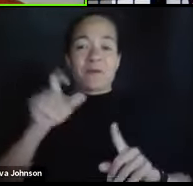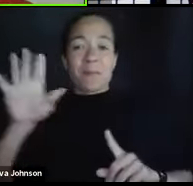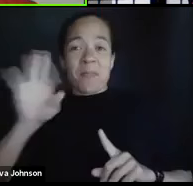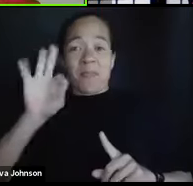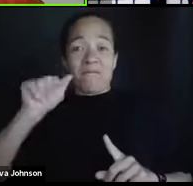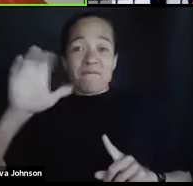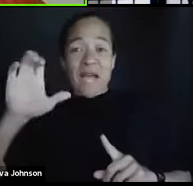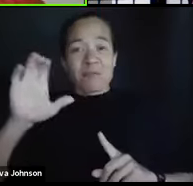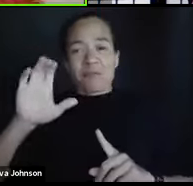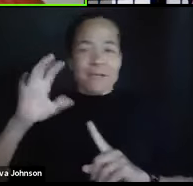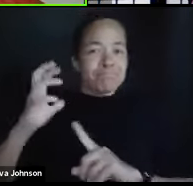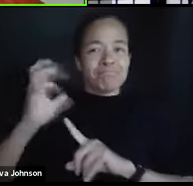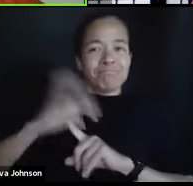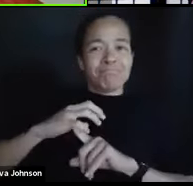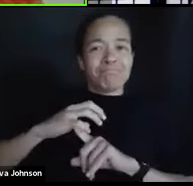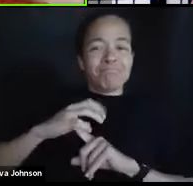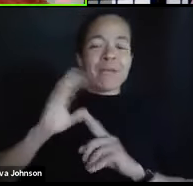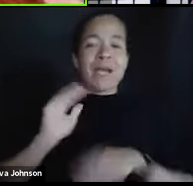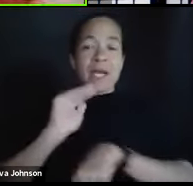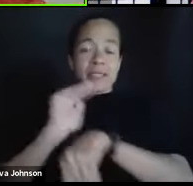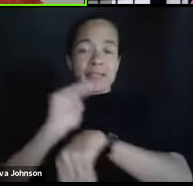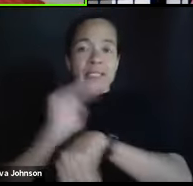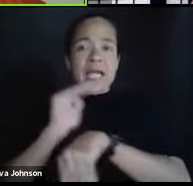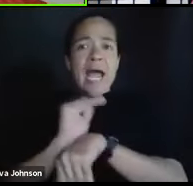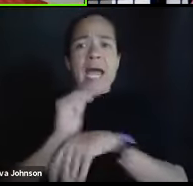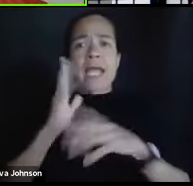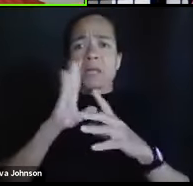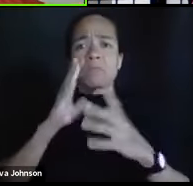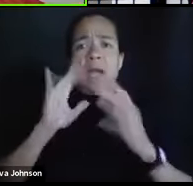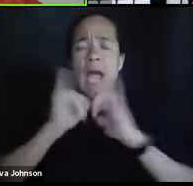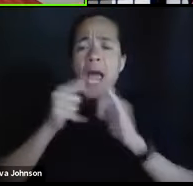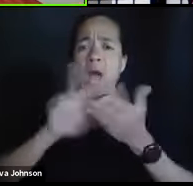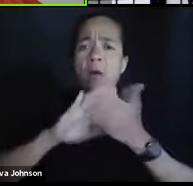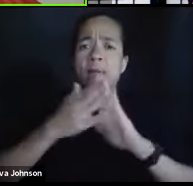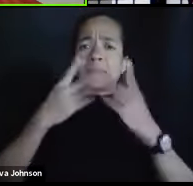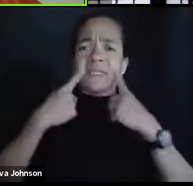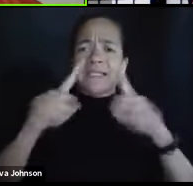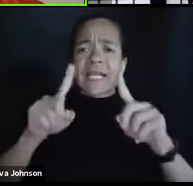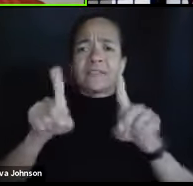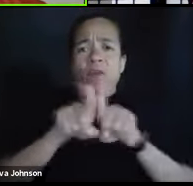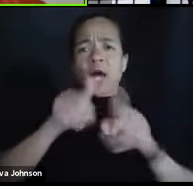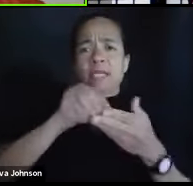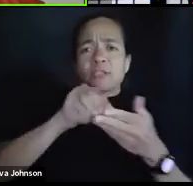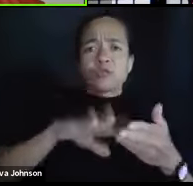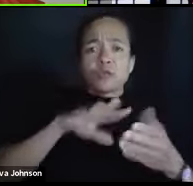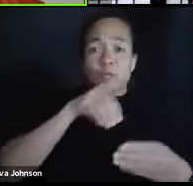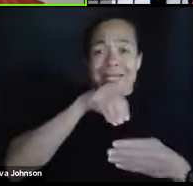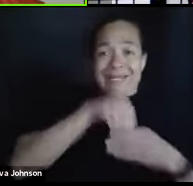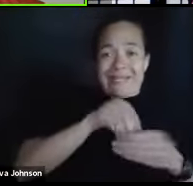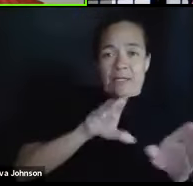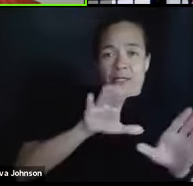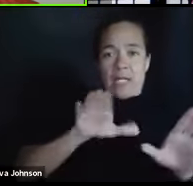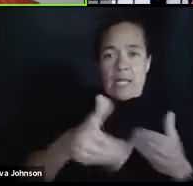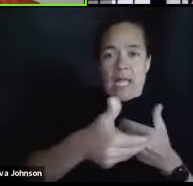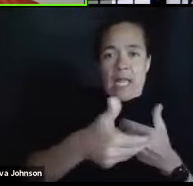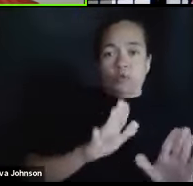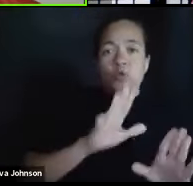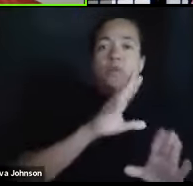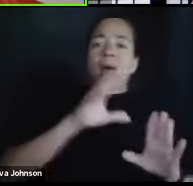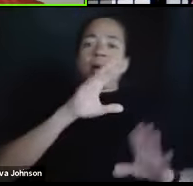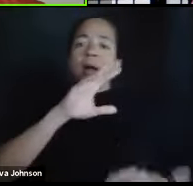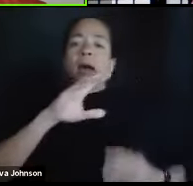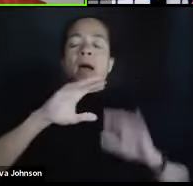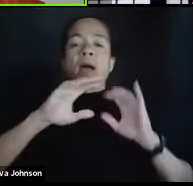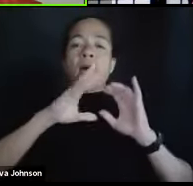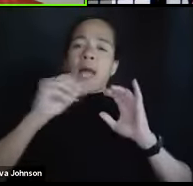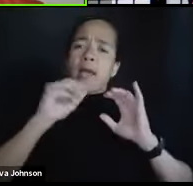all about what it's like to be and how to be successful as a student inside the classroom, and faculty expectations for college